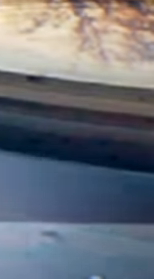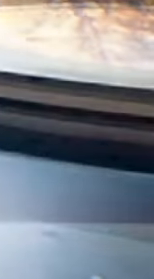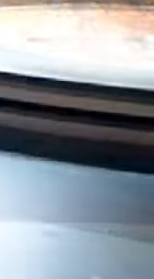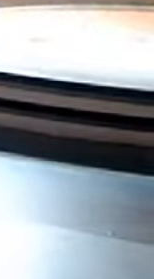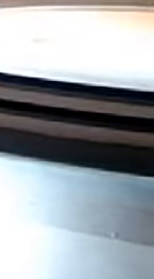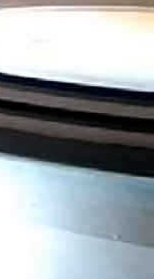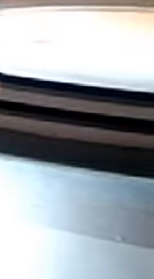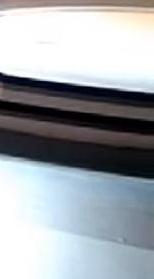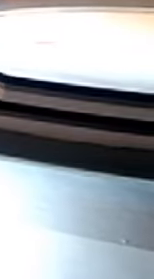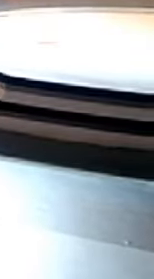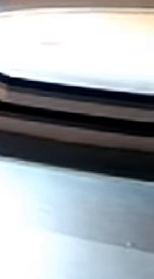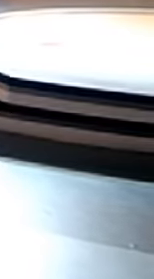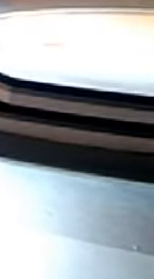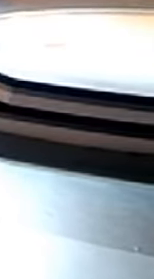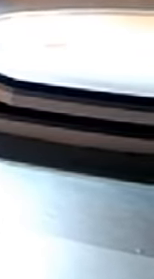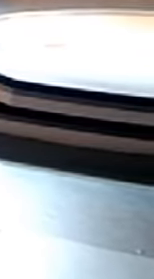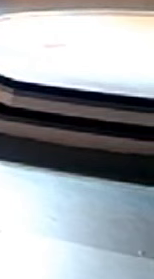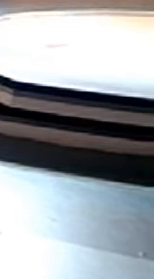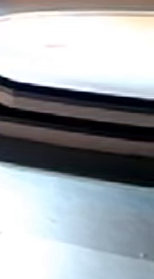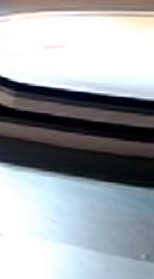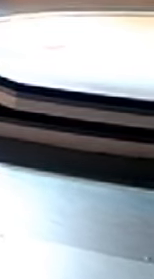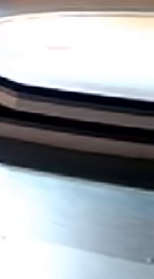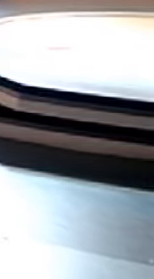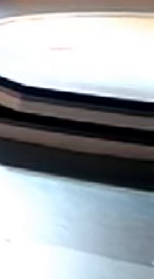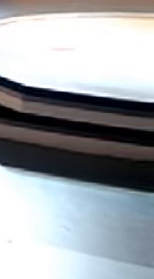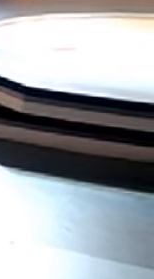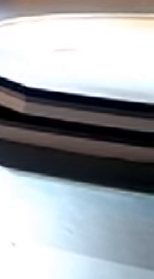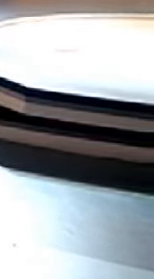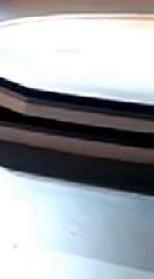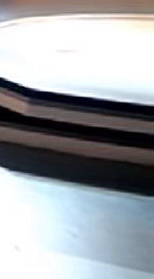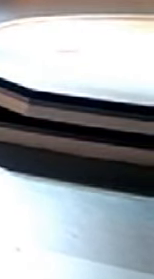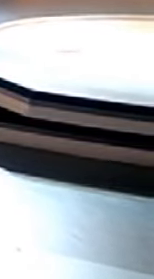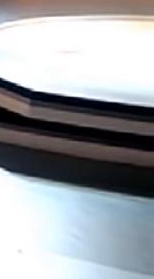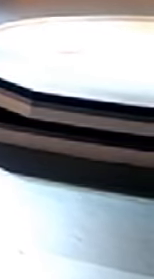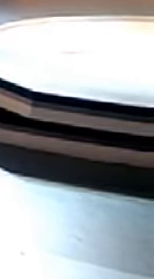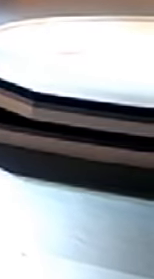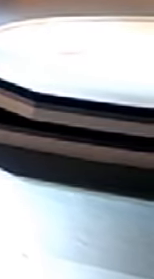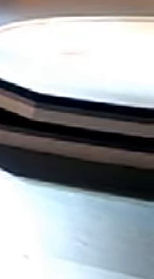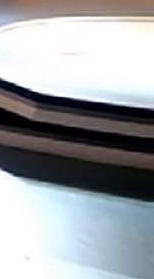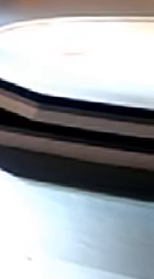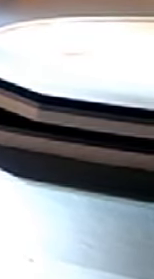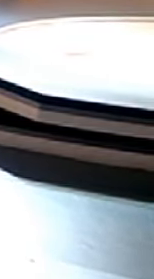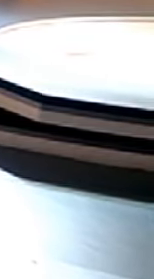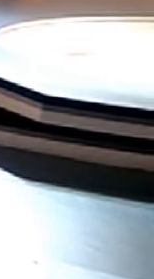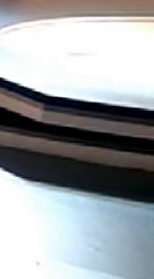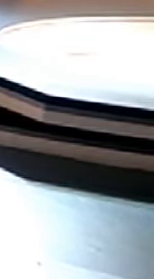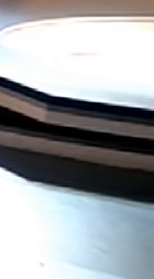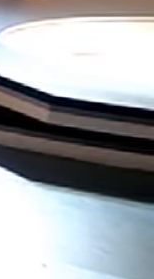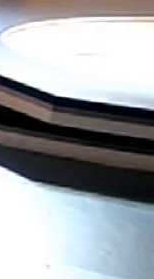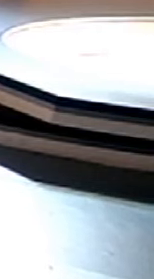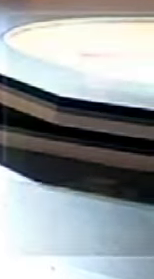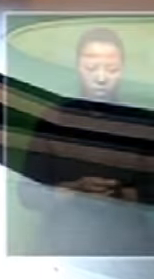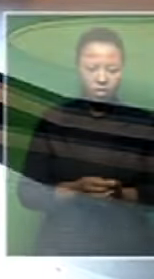questions we've been getting every day Sims you know we have a lot of tropical moisture that's coming into South Africa that's going to bring a lot of rainfall